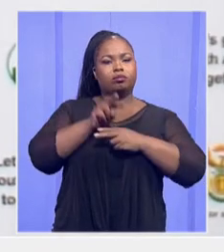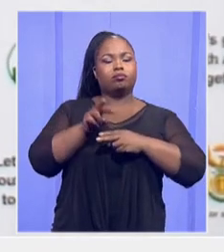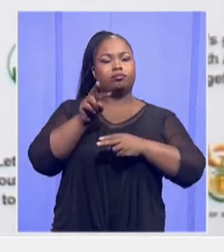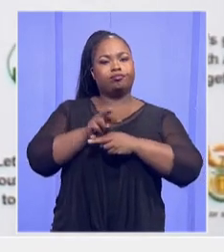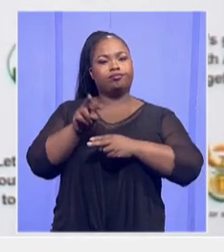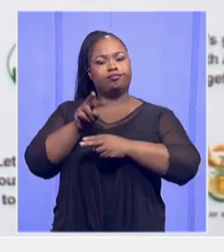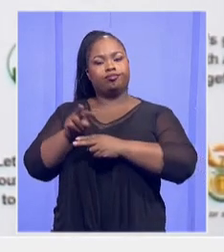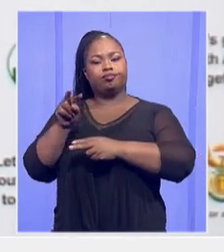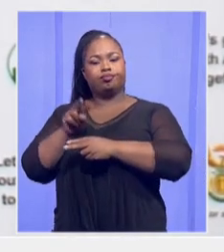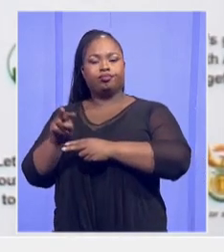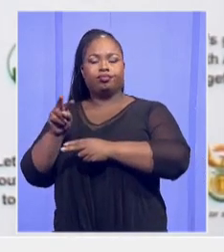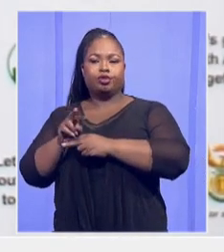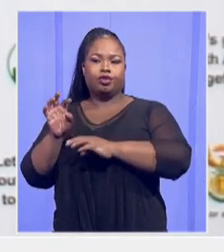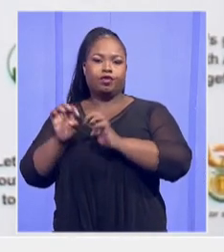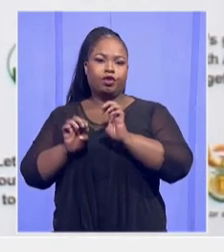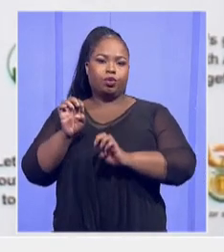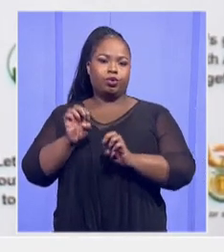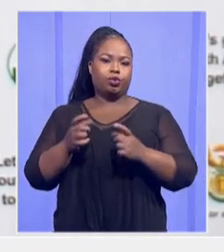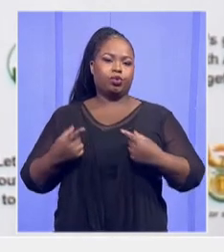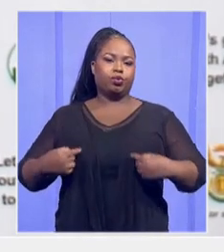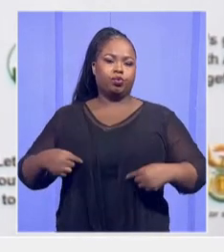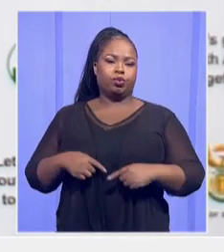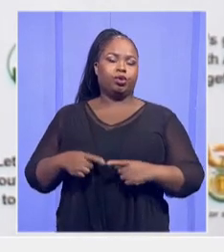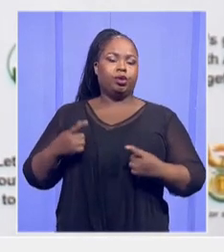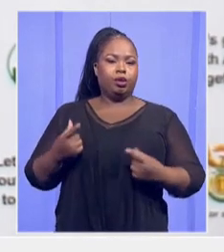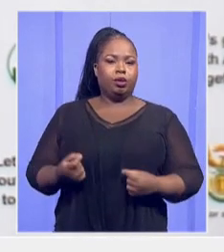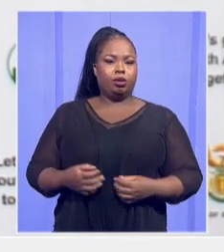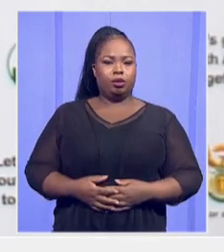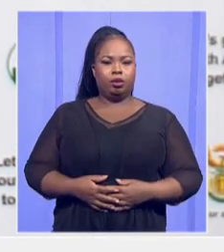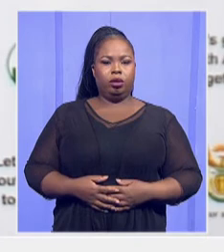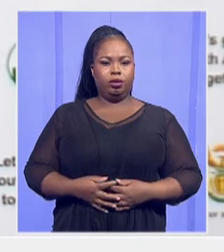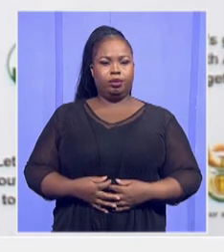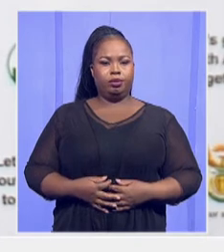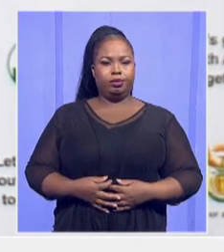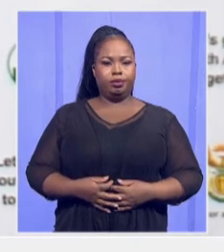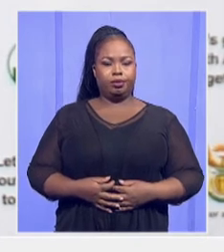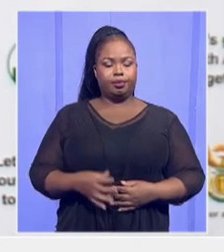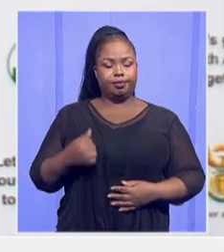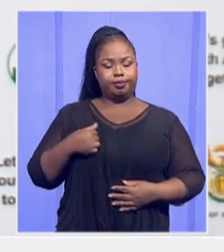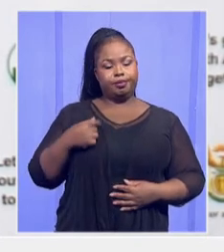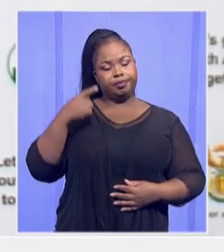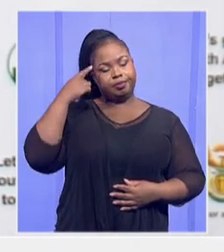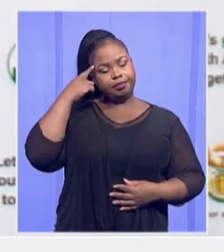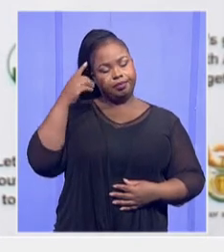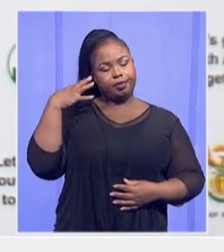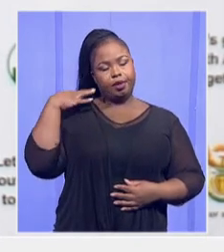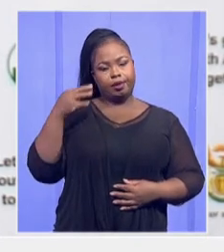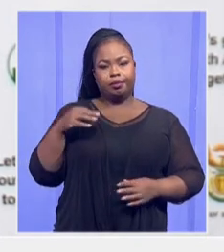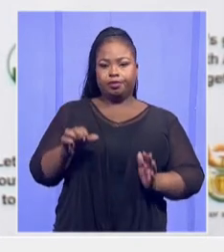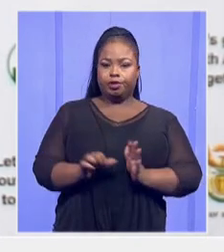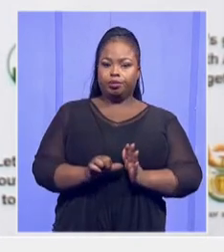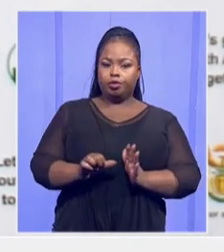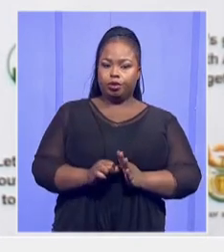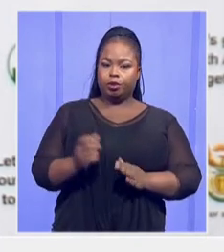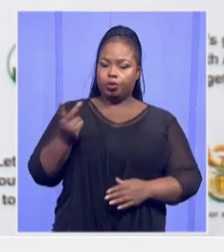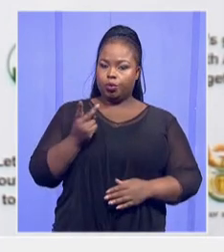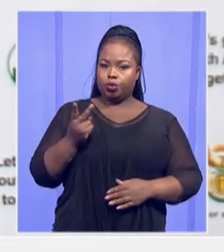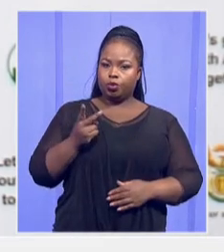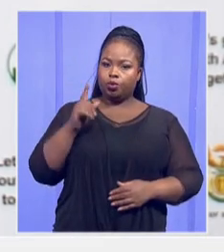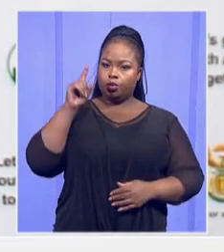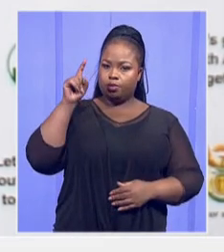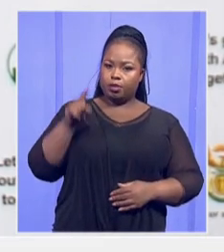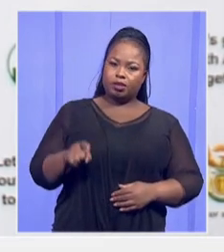that we do. I think, Minister, it is also important to just underscore